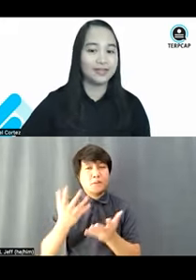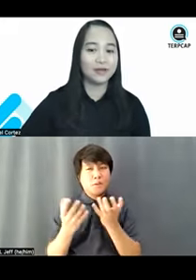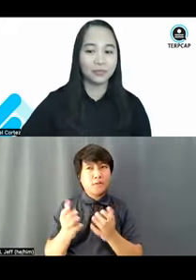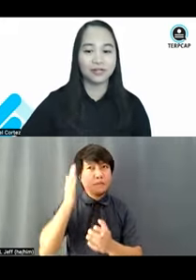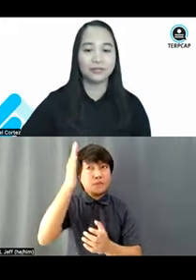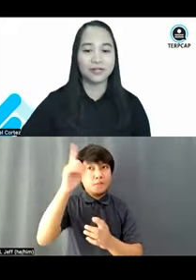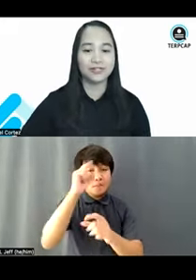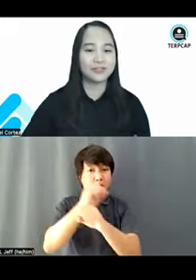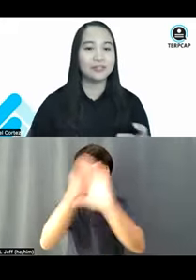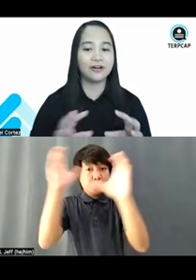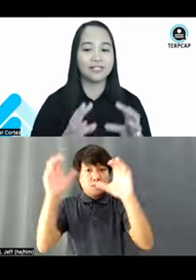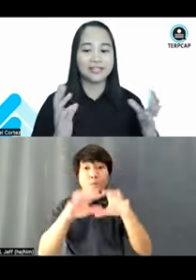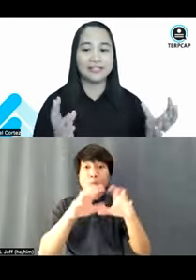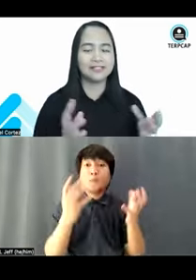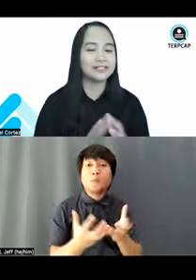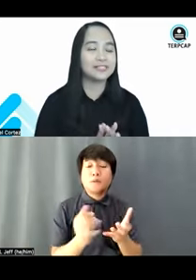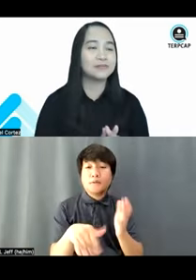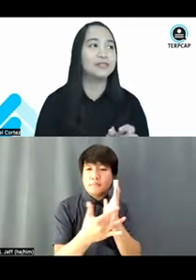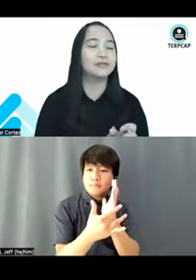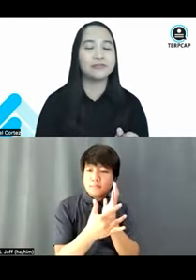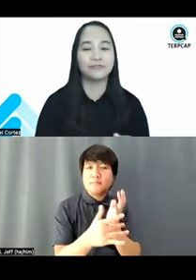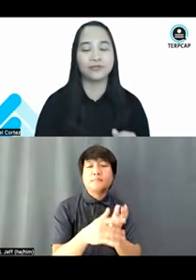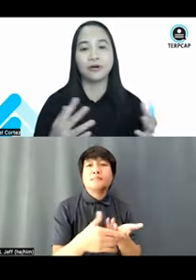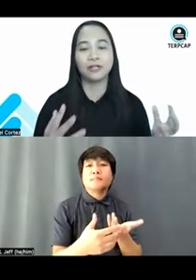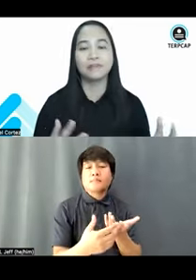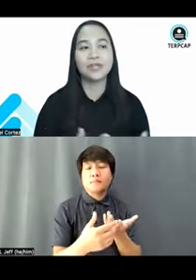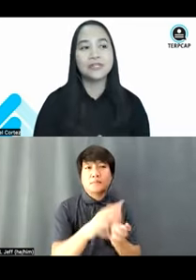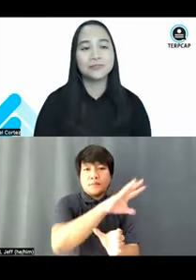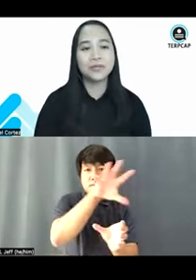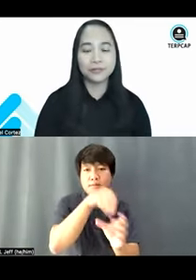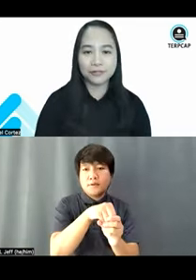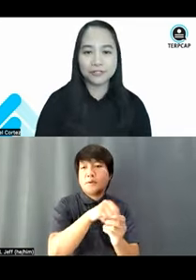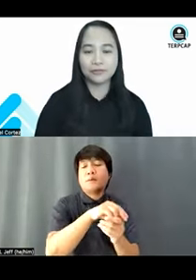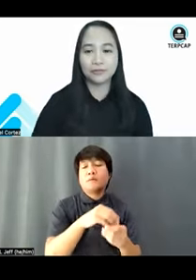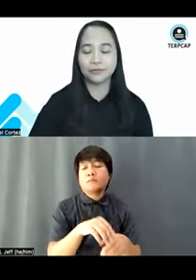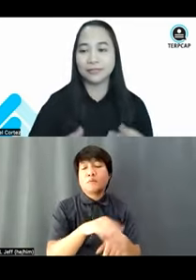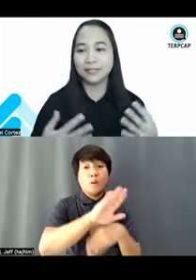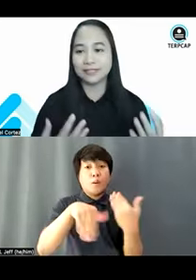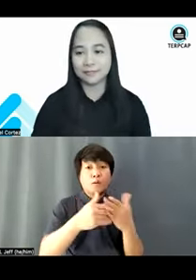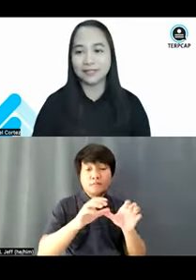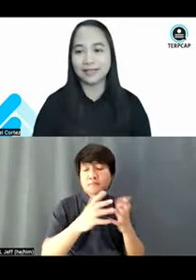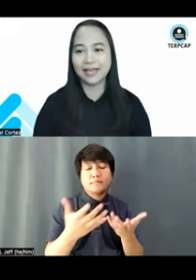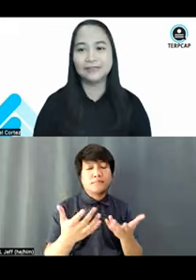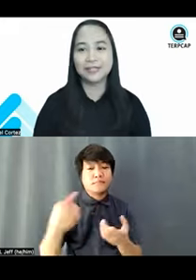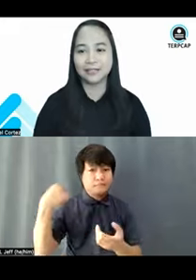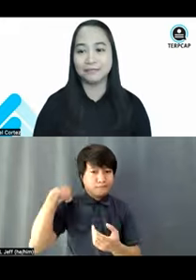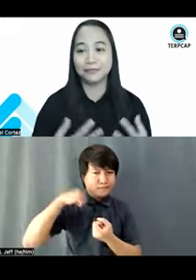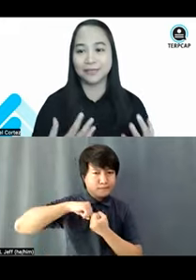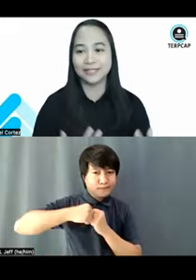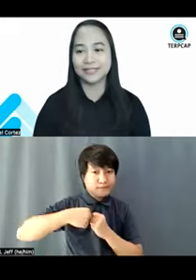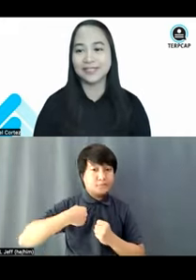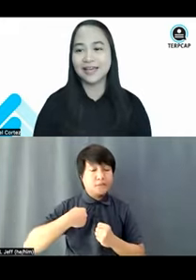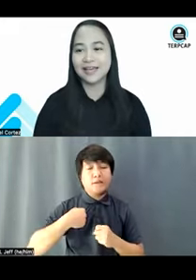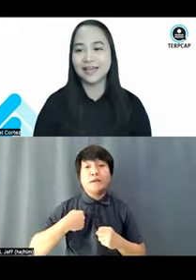creating a world where digital content is accessible, inclusive for all. So being a person with orthopedic disability, I have limited